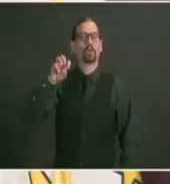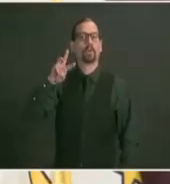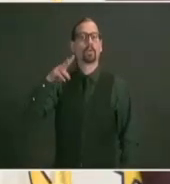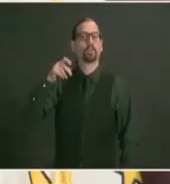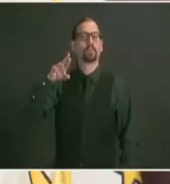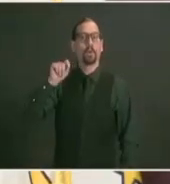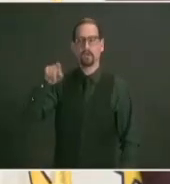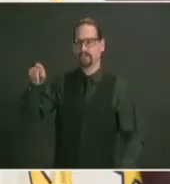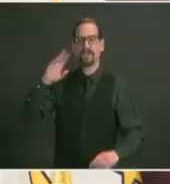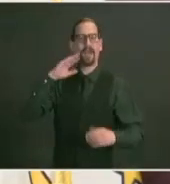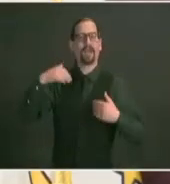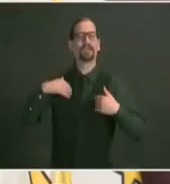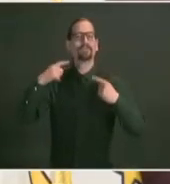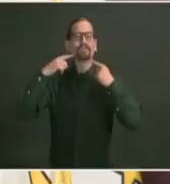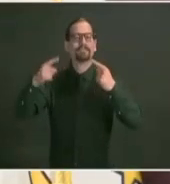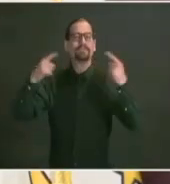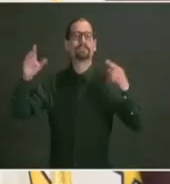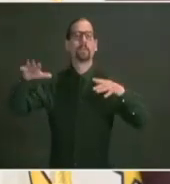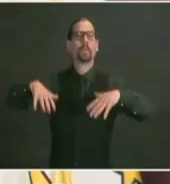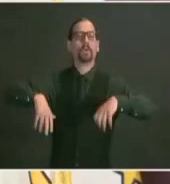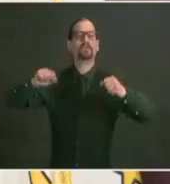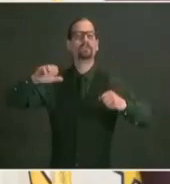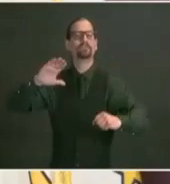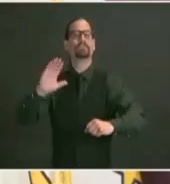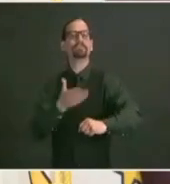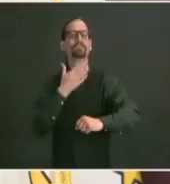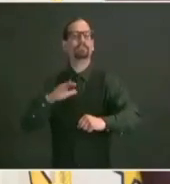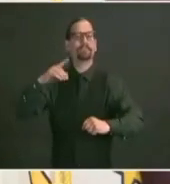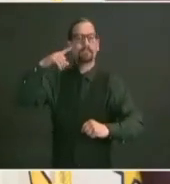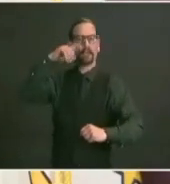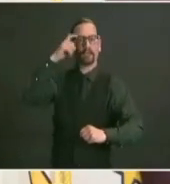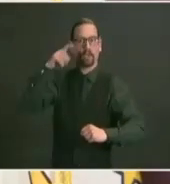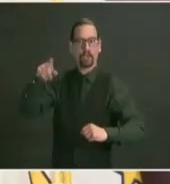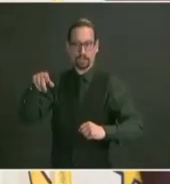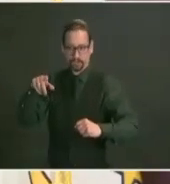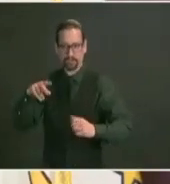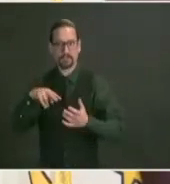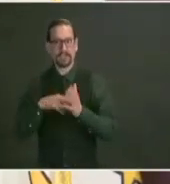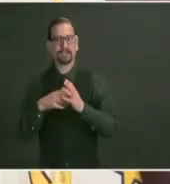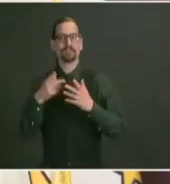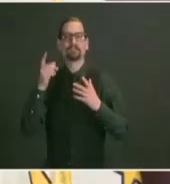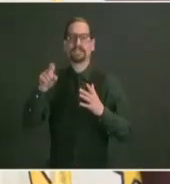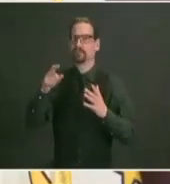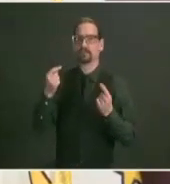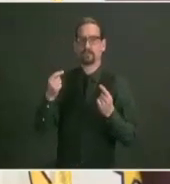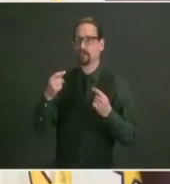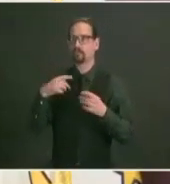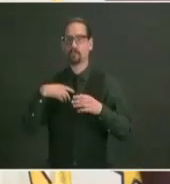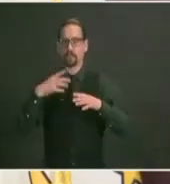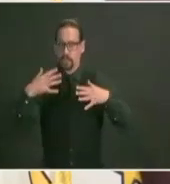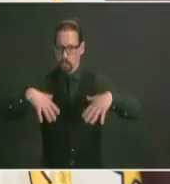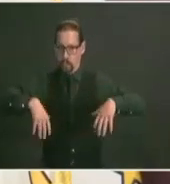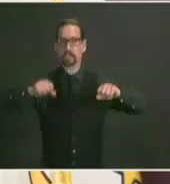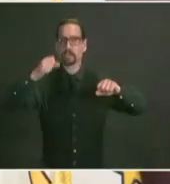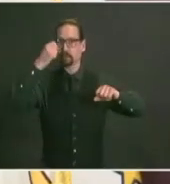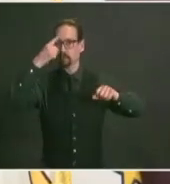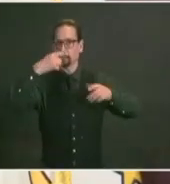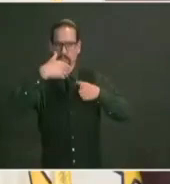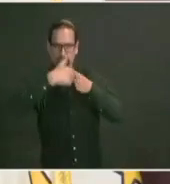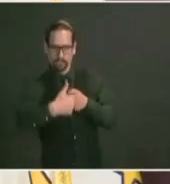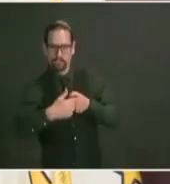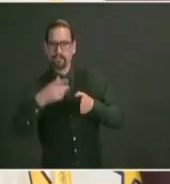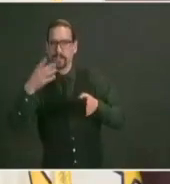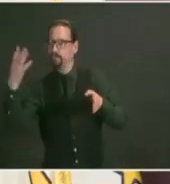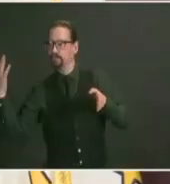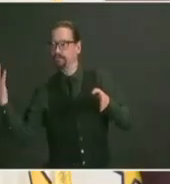to host a safe event this summer that involves testing and other safety protocols but the good news there'll be music in newport